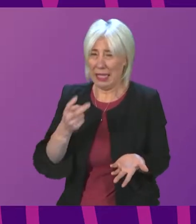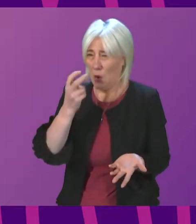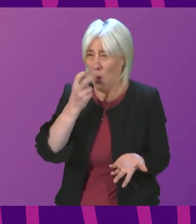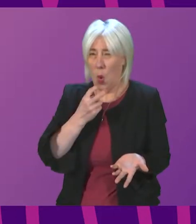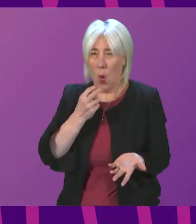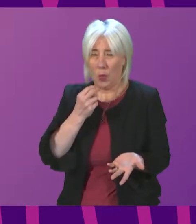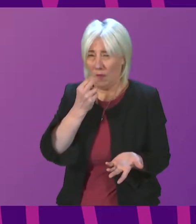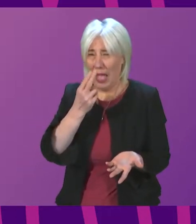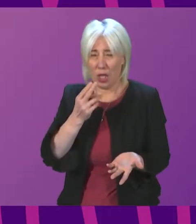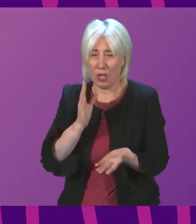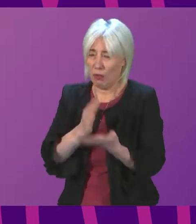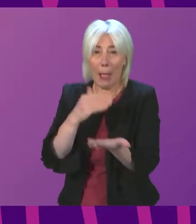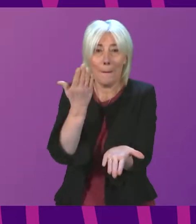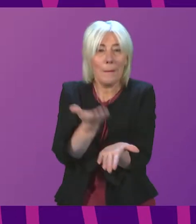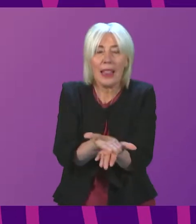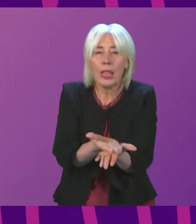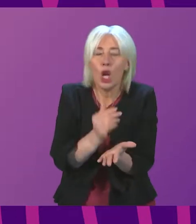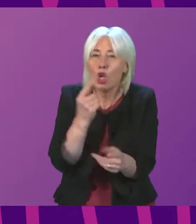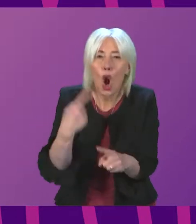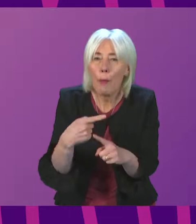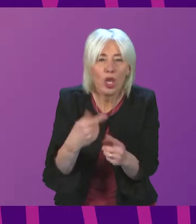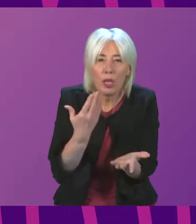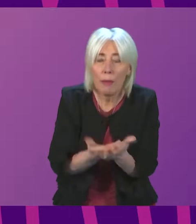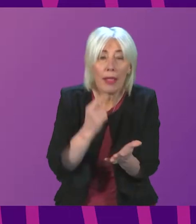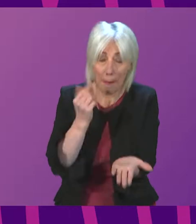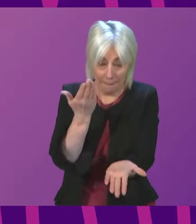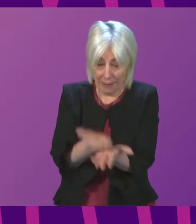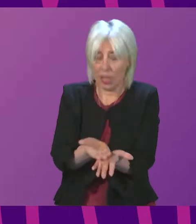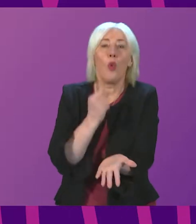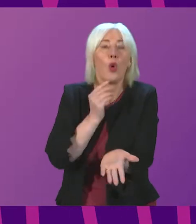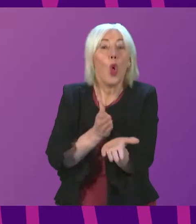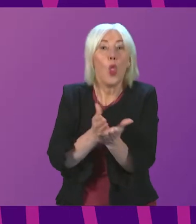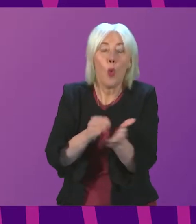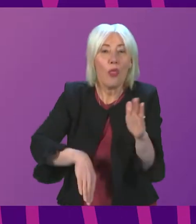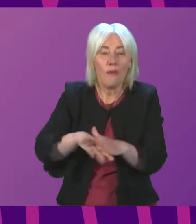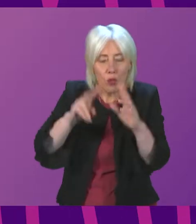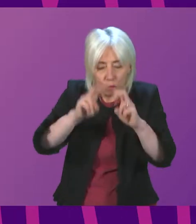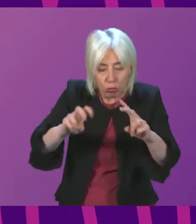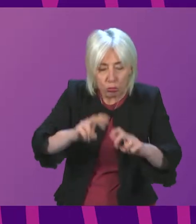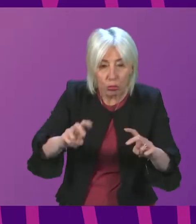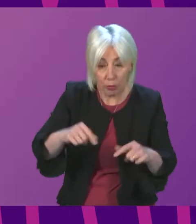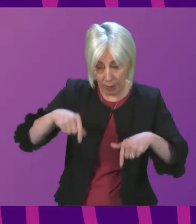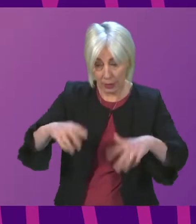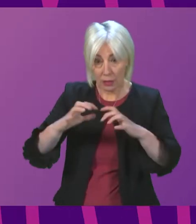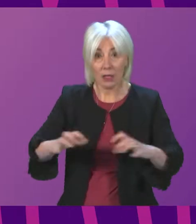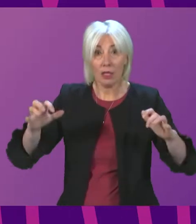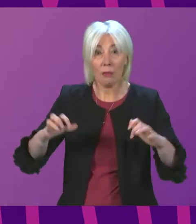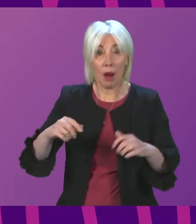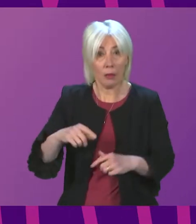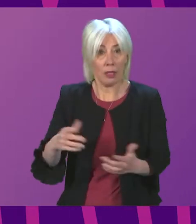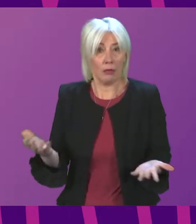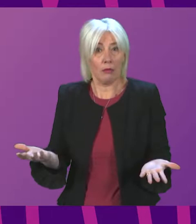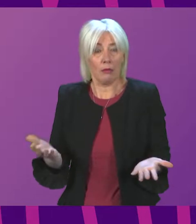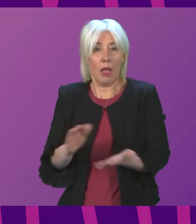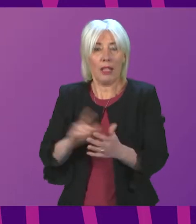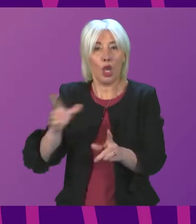The bill, because it's a bill, it's not an emergency bill, it's a bill that will go through the full processes of scrutiny by this Parliament. I think in some respects